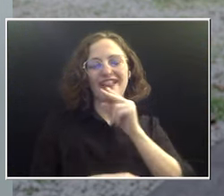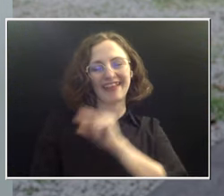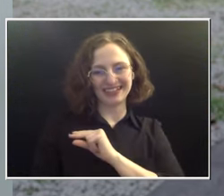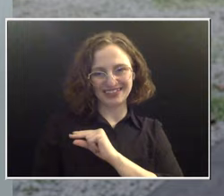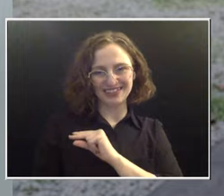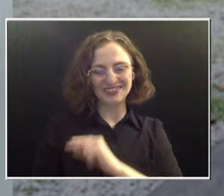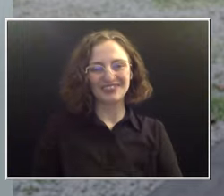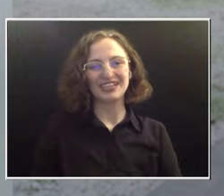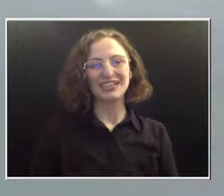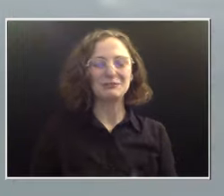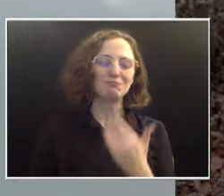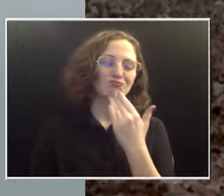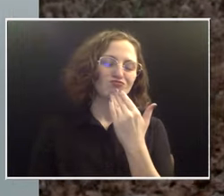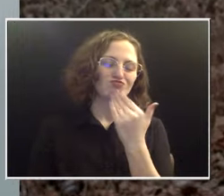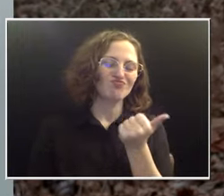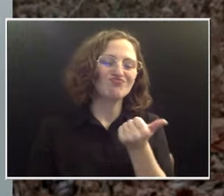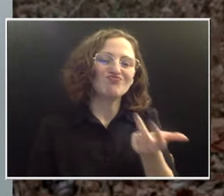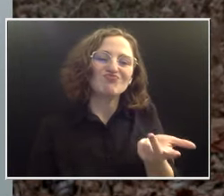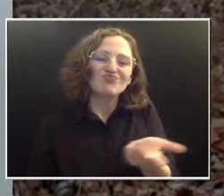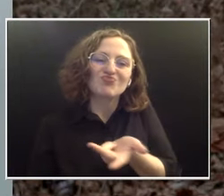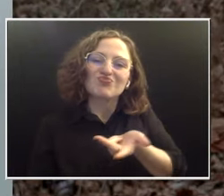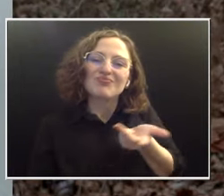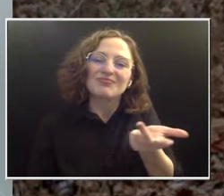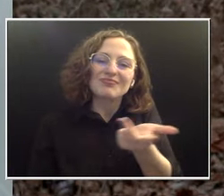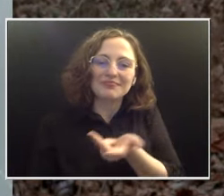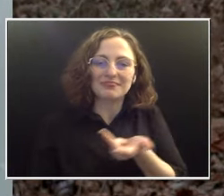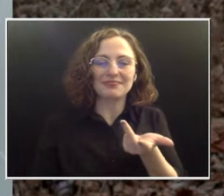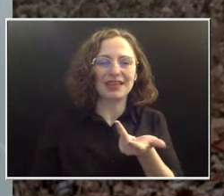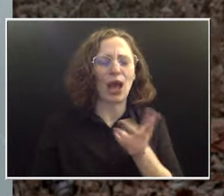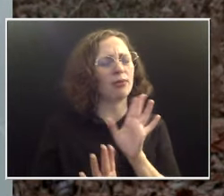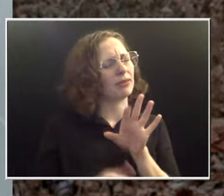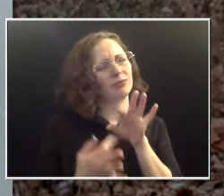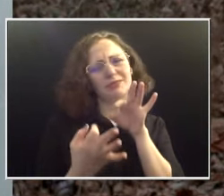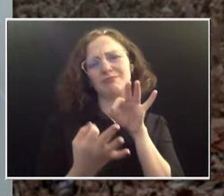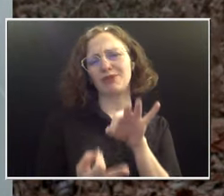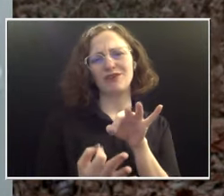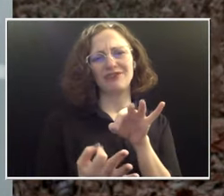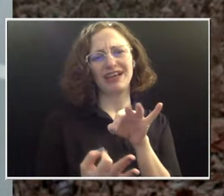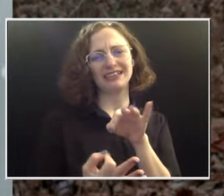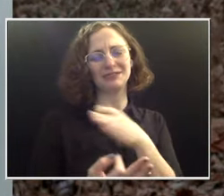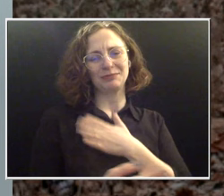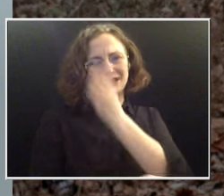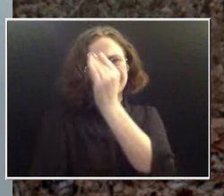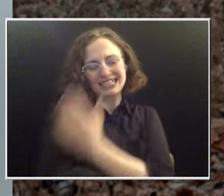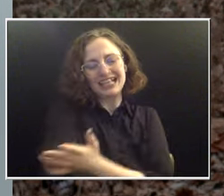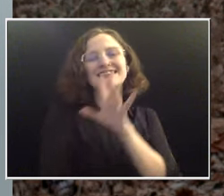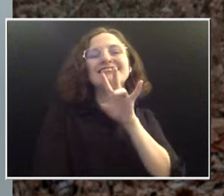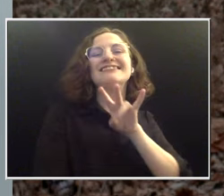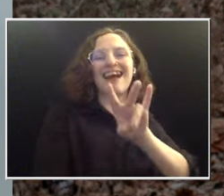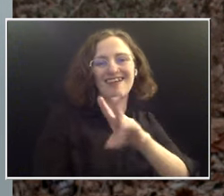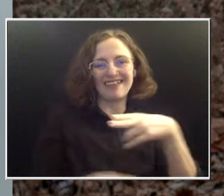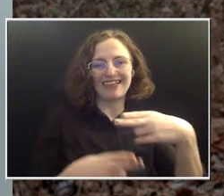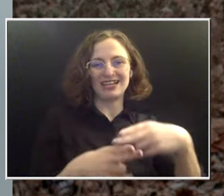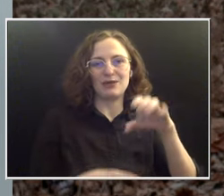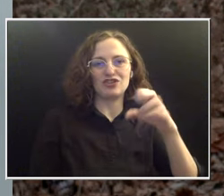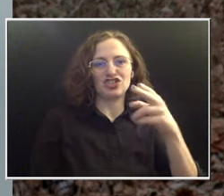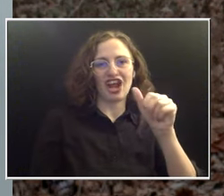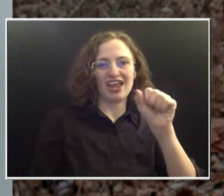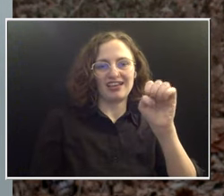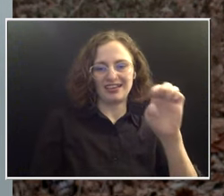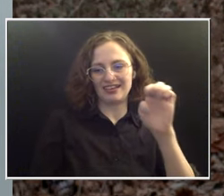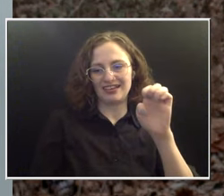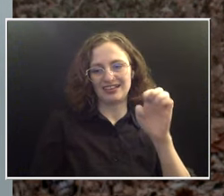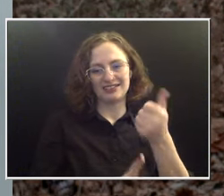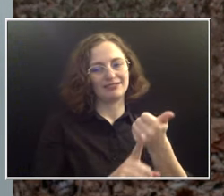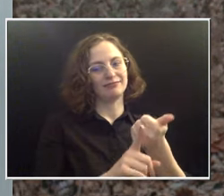of us, very intimate. It was perfect. I have a seven-year-old named Chase. He's amazing. He's such a great kid. And